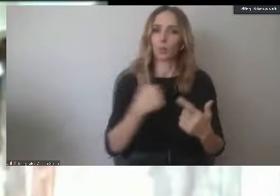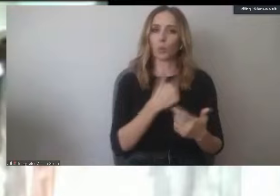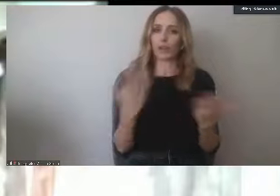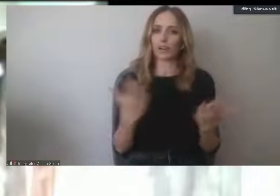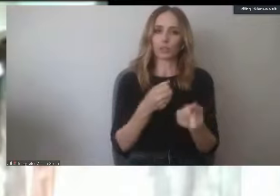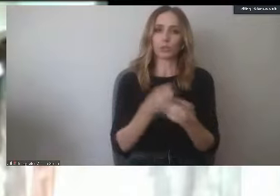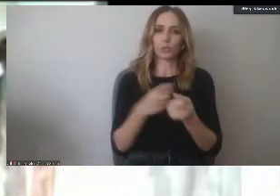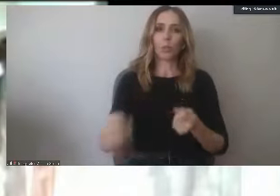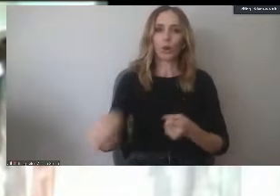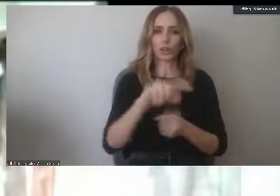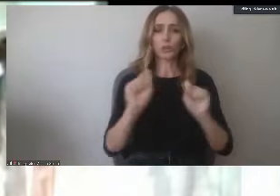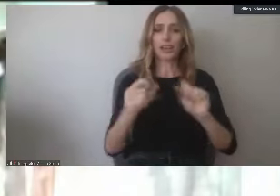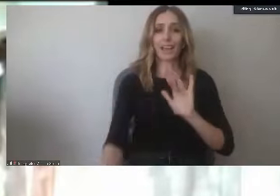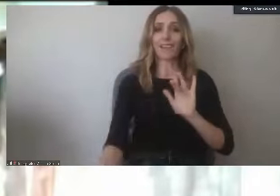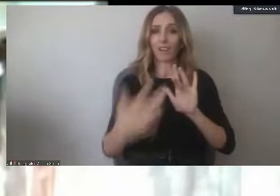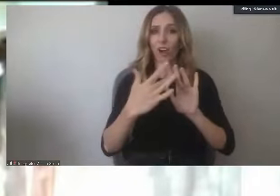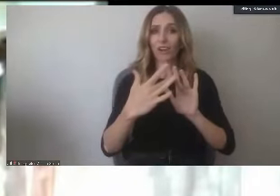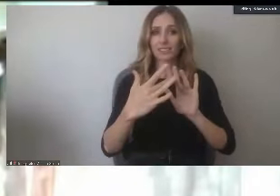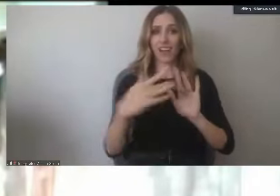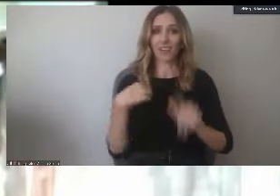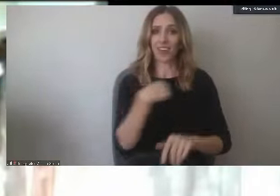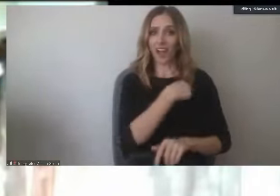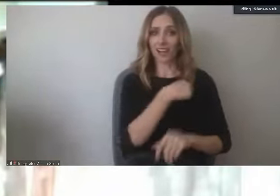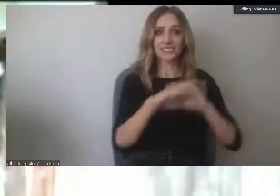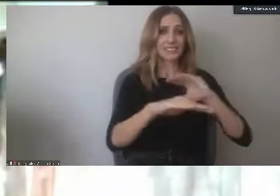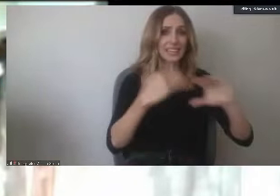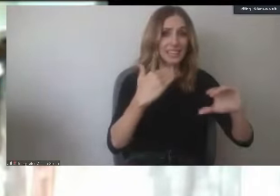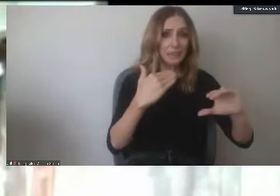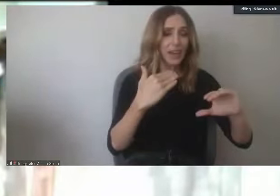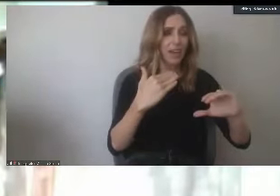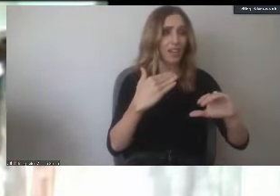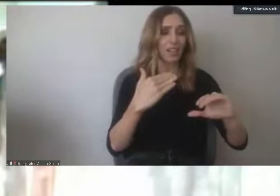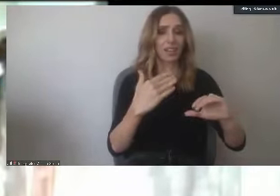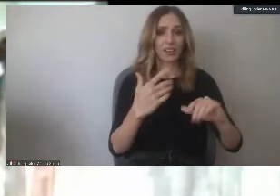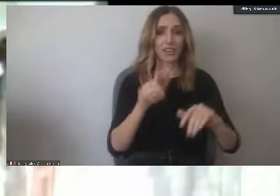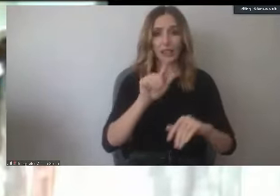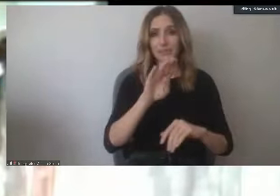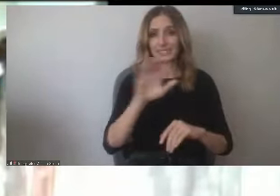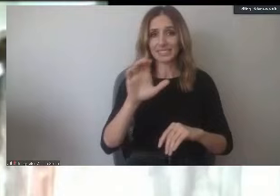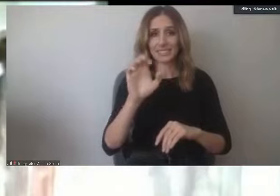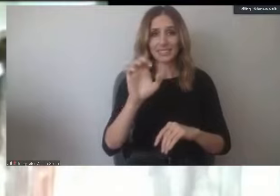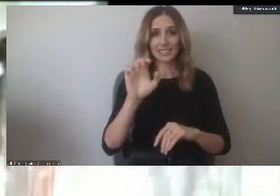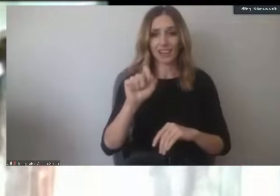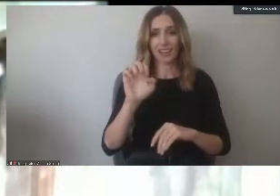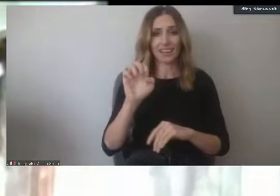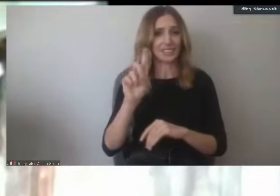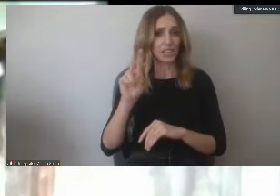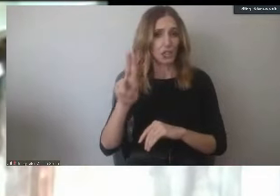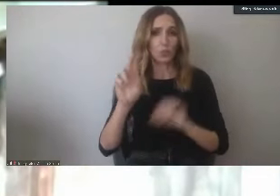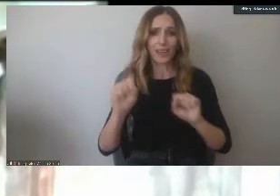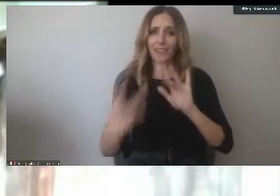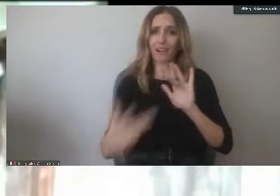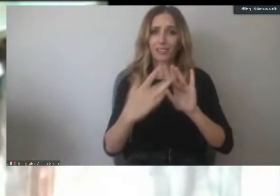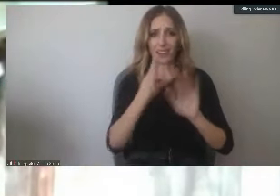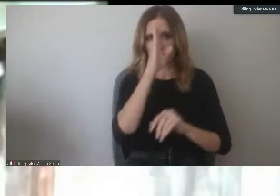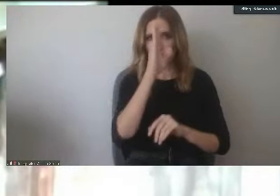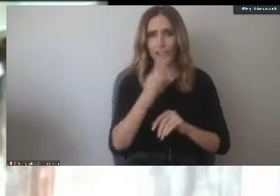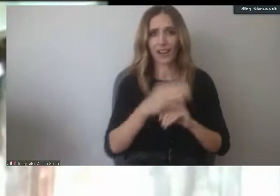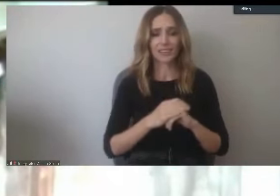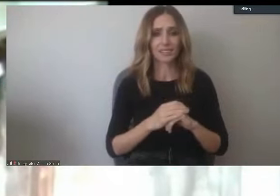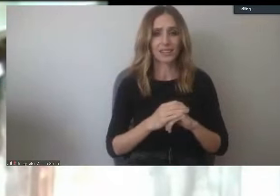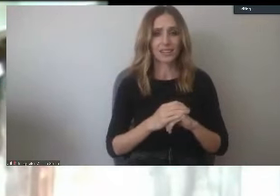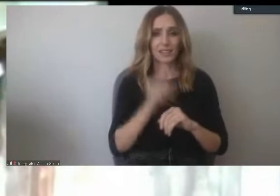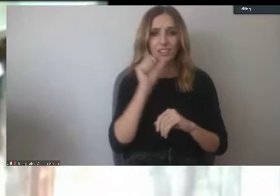You can reach out to us personally, email, log on to our website, lbcc.edu. You are not a...